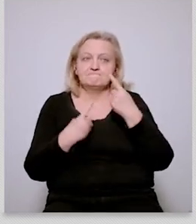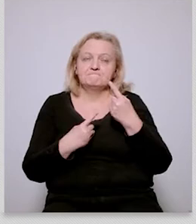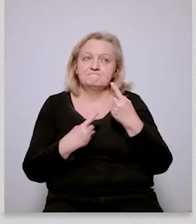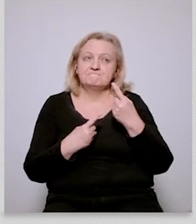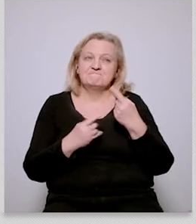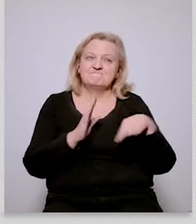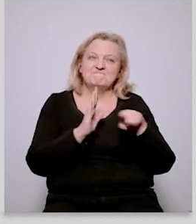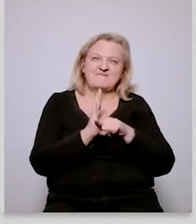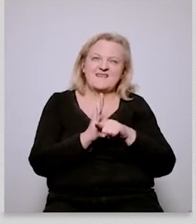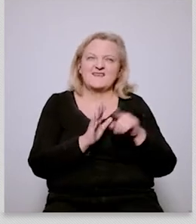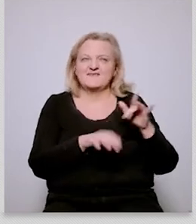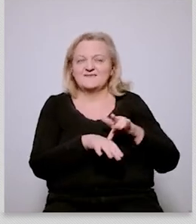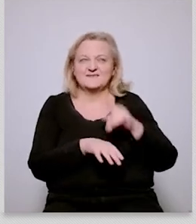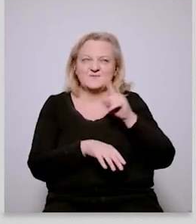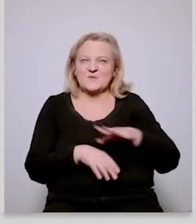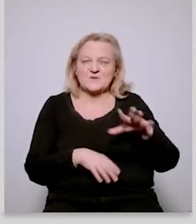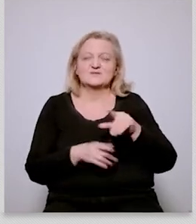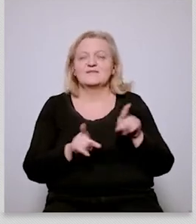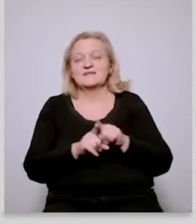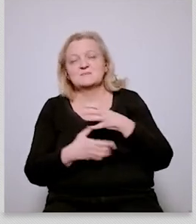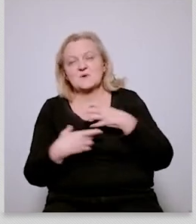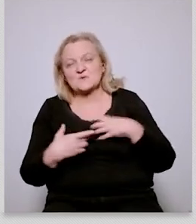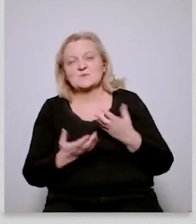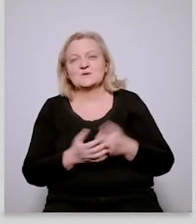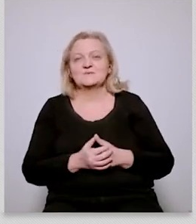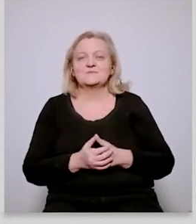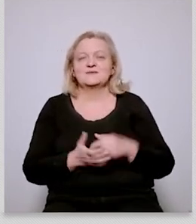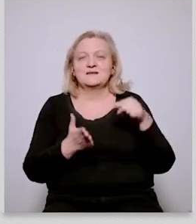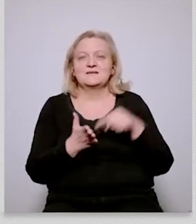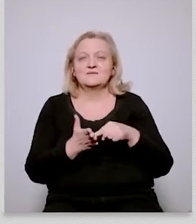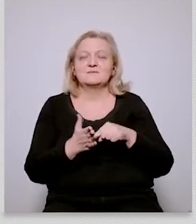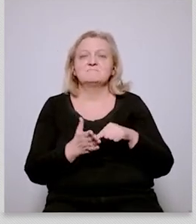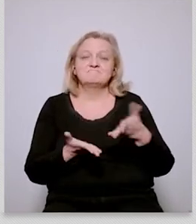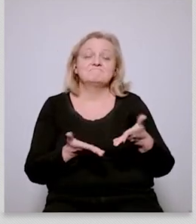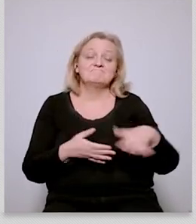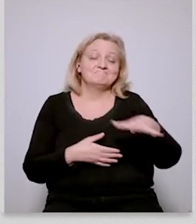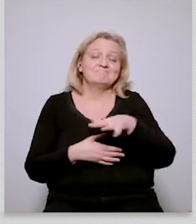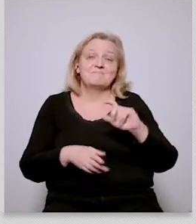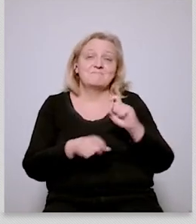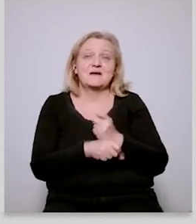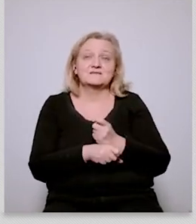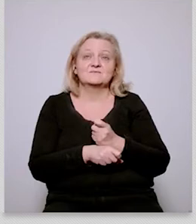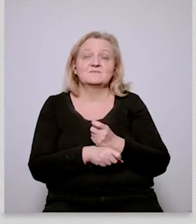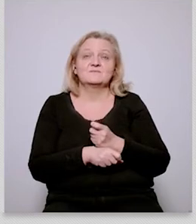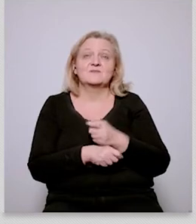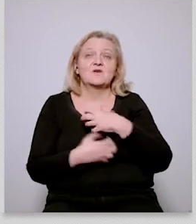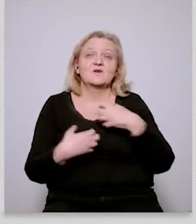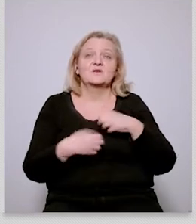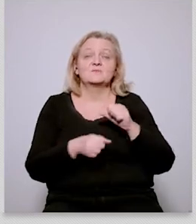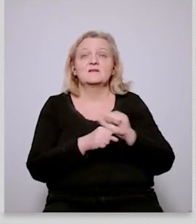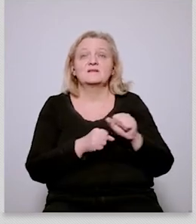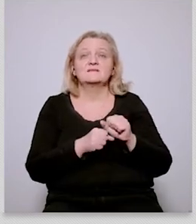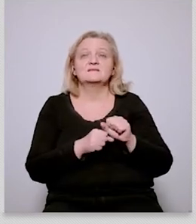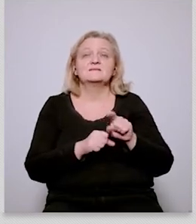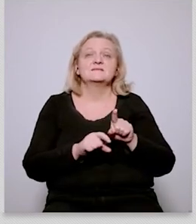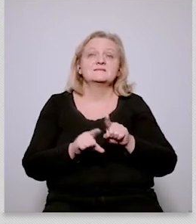especially in a country which is so heavily relying on automotive as czechia is but at the same time i mean this